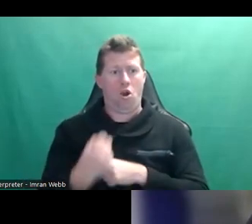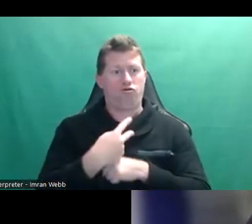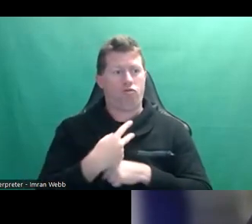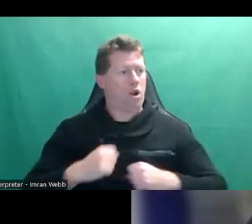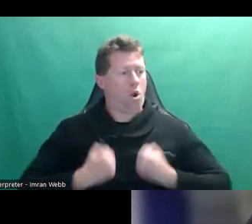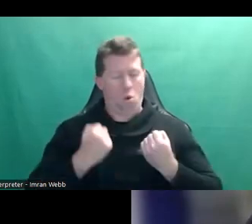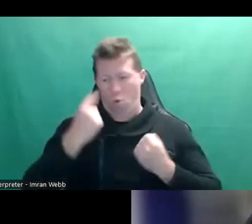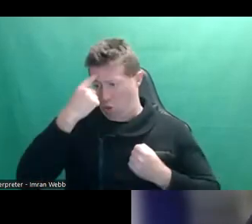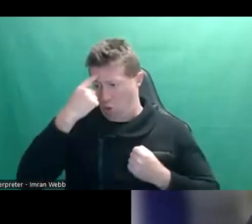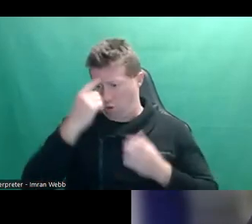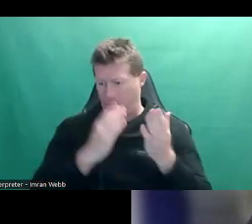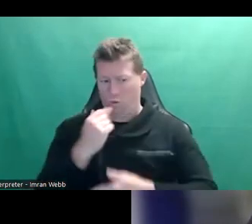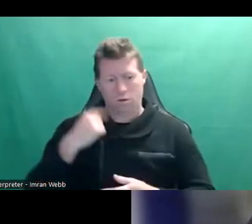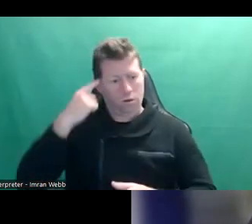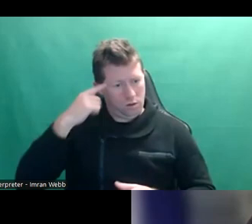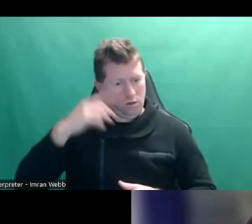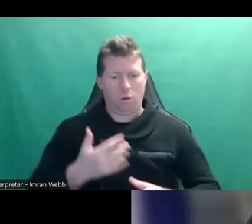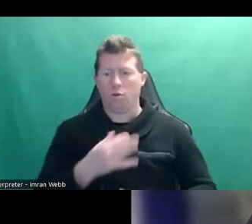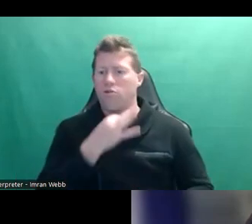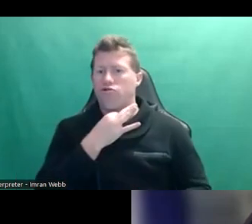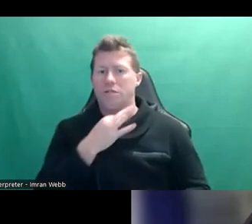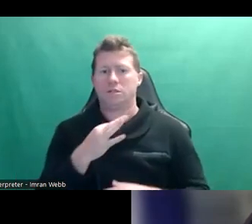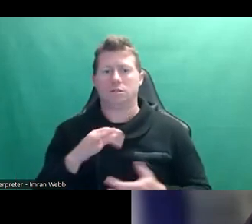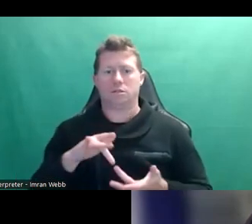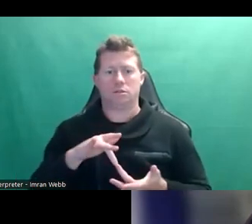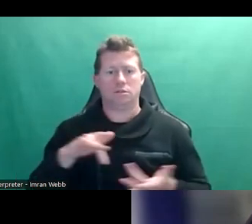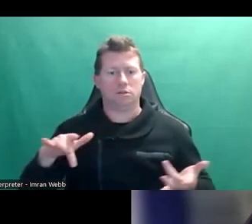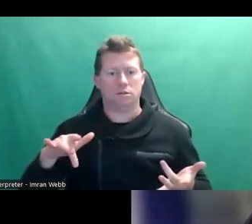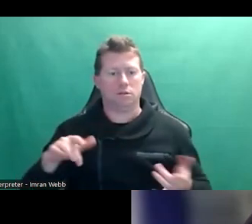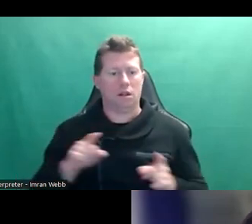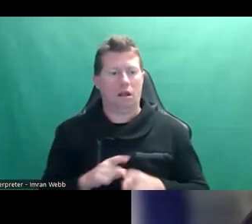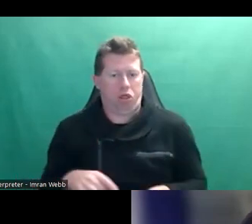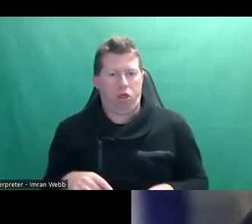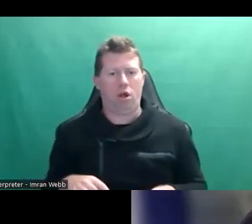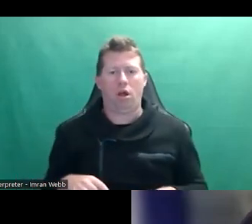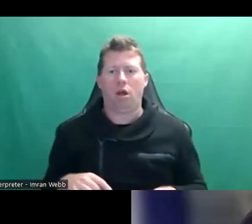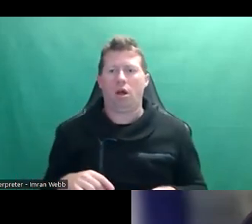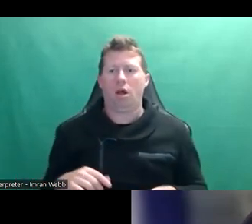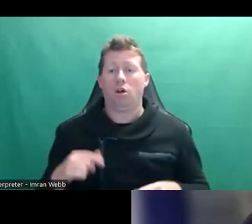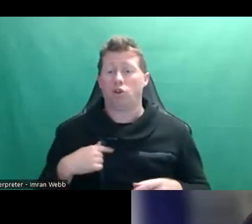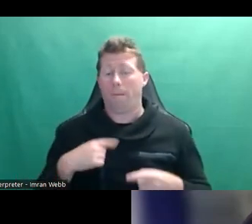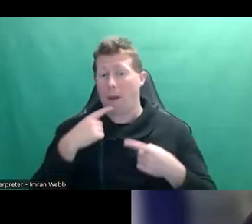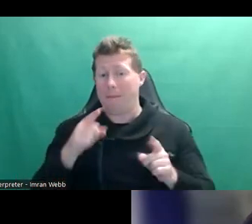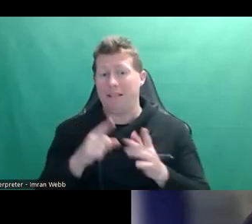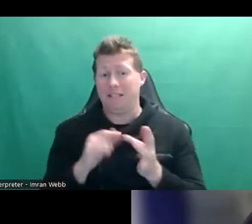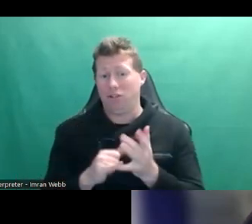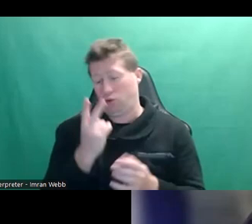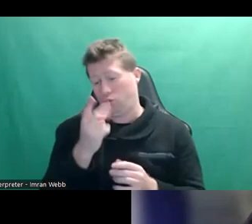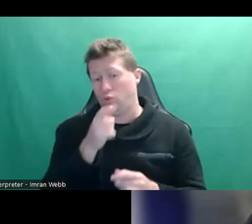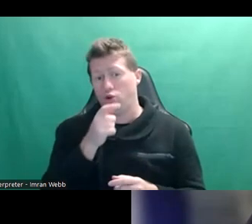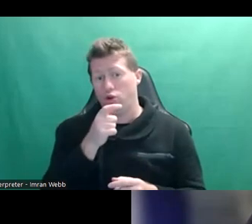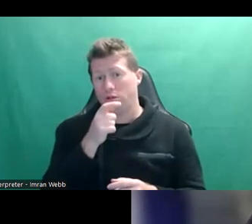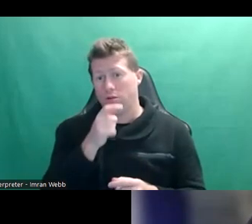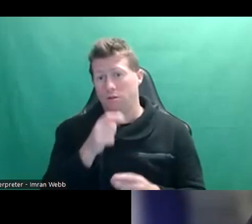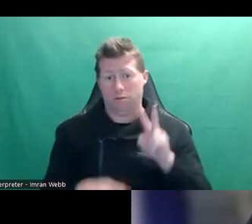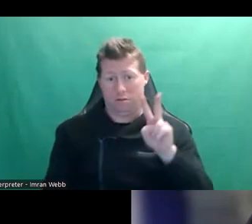because you don't want to risk being impolite. So my message is two words, please take